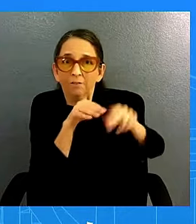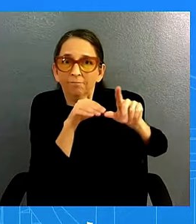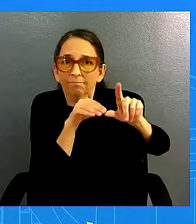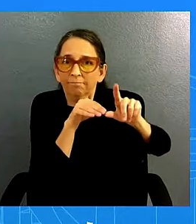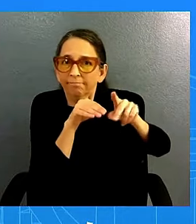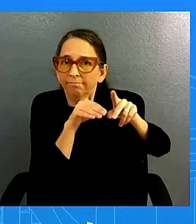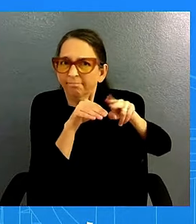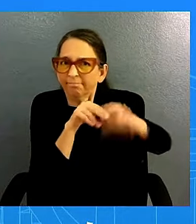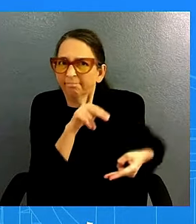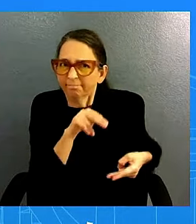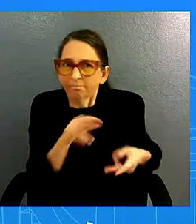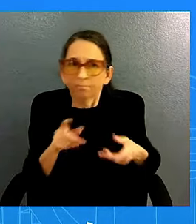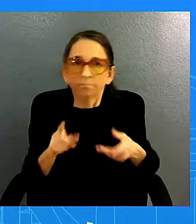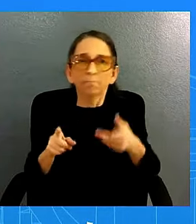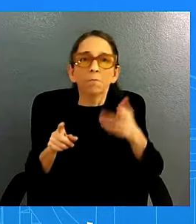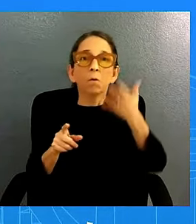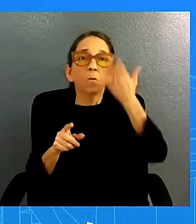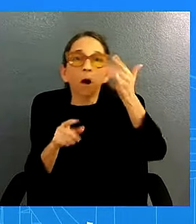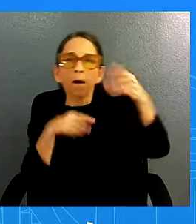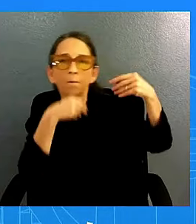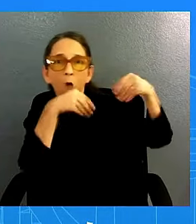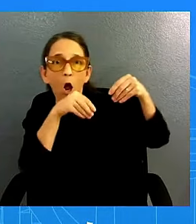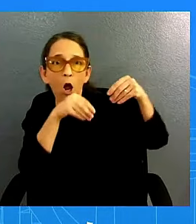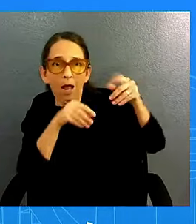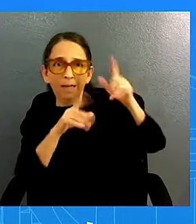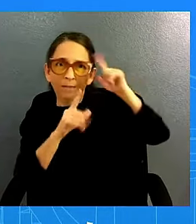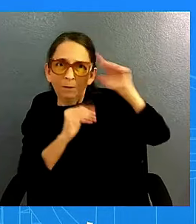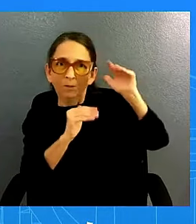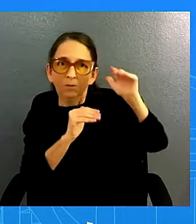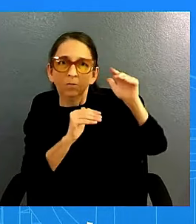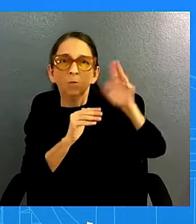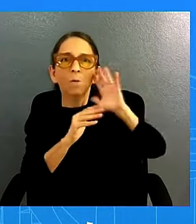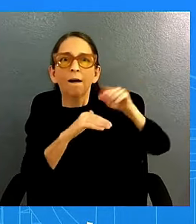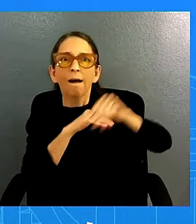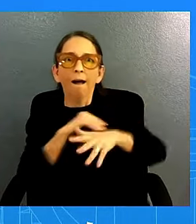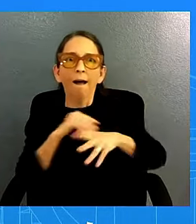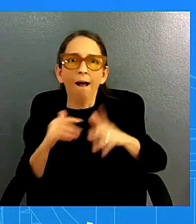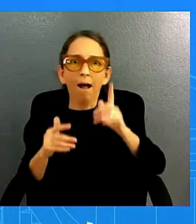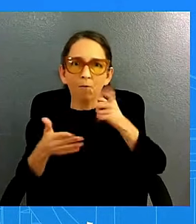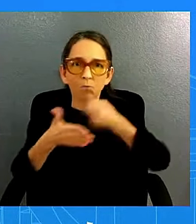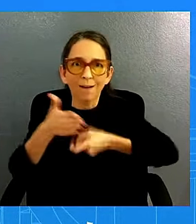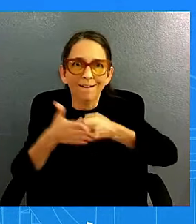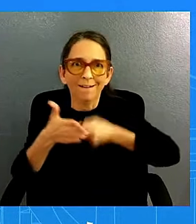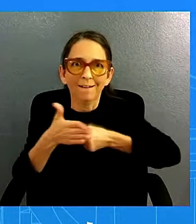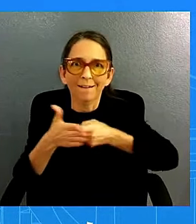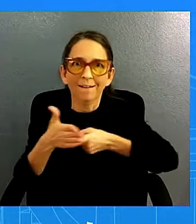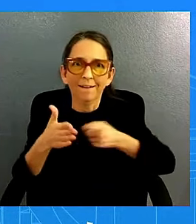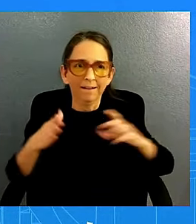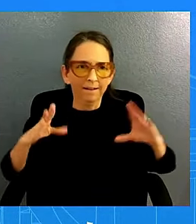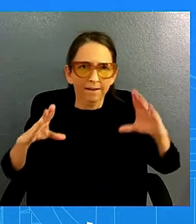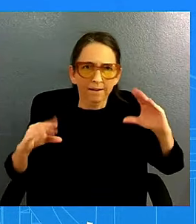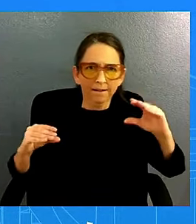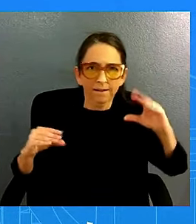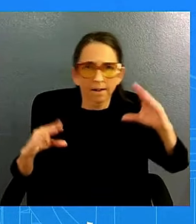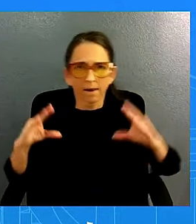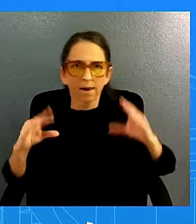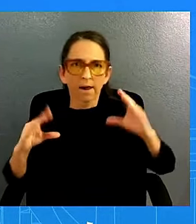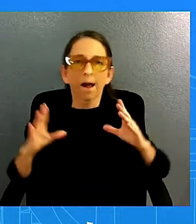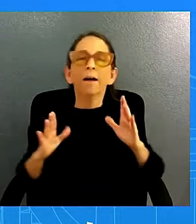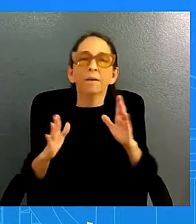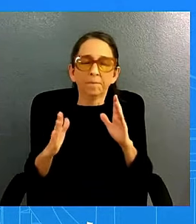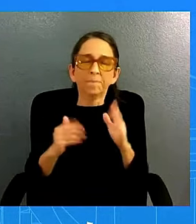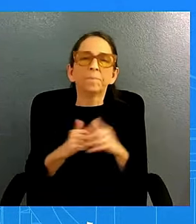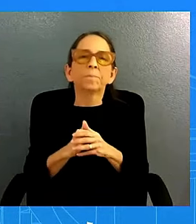that those rate cuts were going to occur so that's a priced in effect now then there's um the dynamics in home in in auto